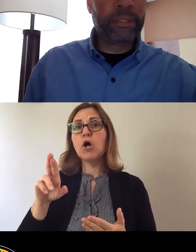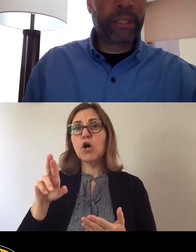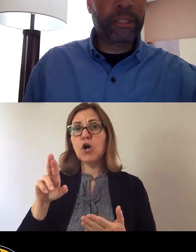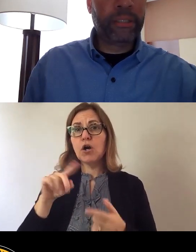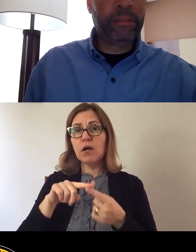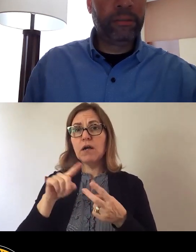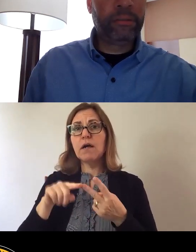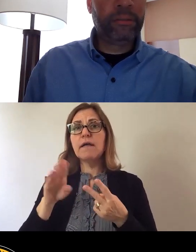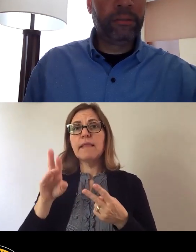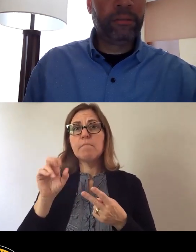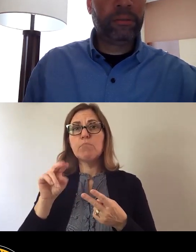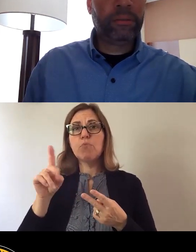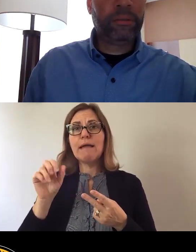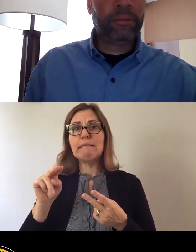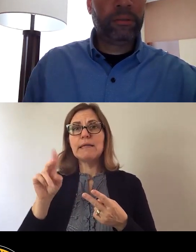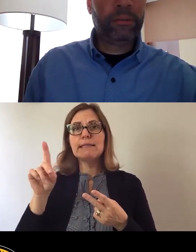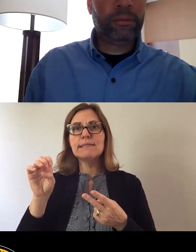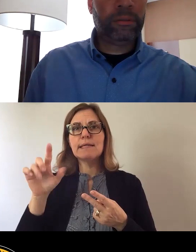Brendan Delaney.